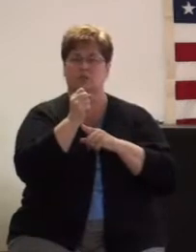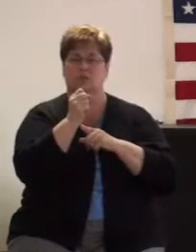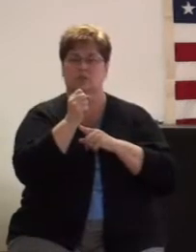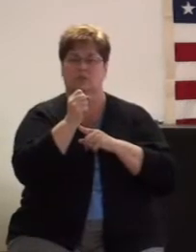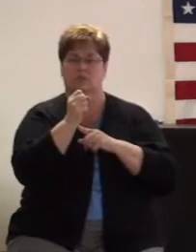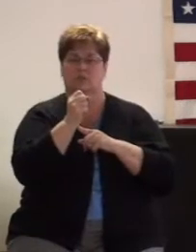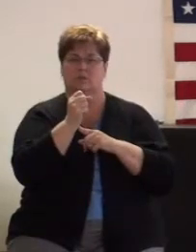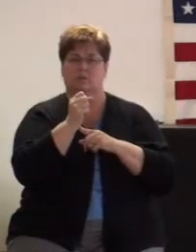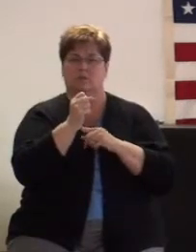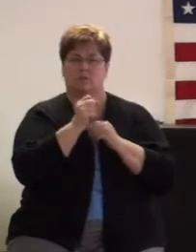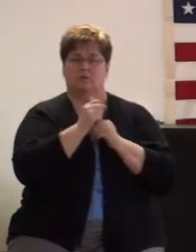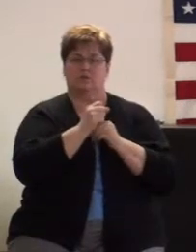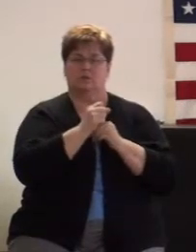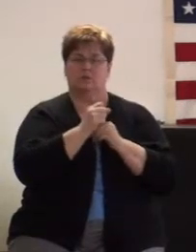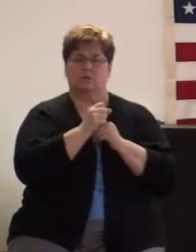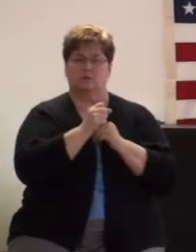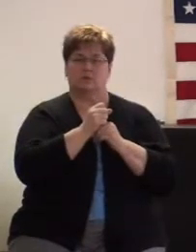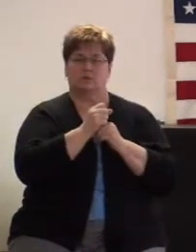church